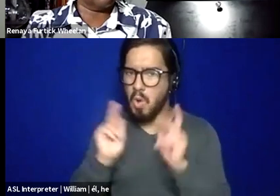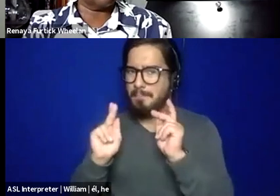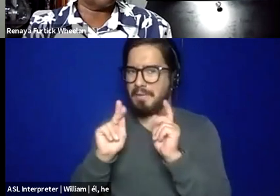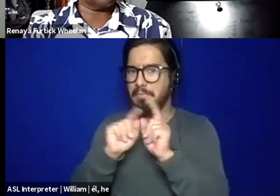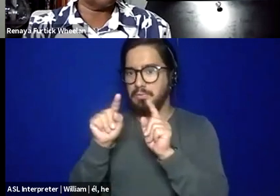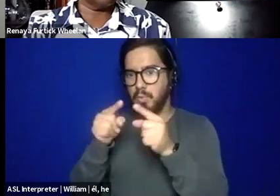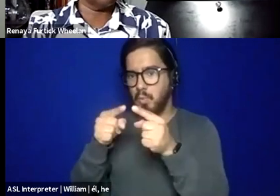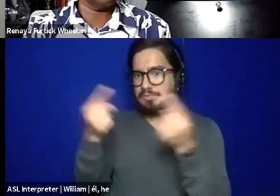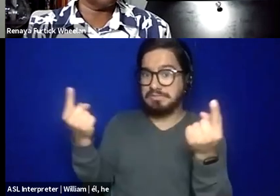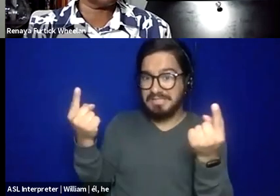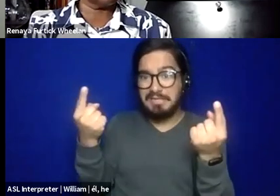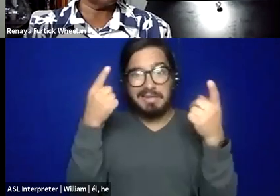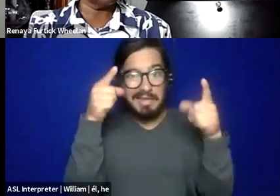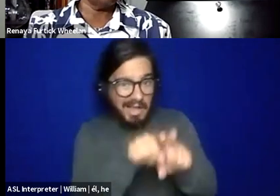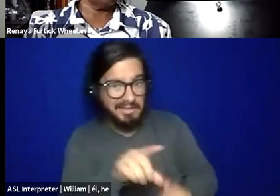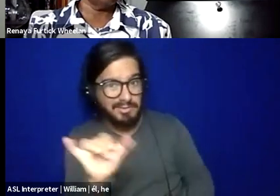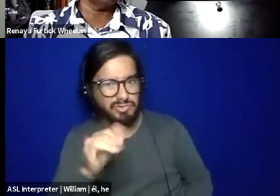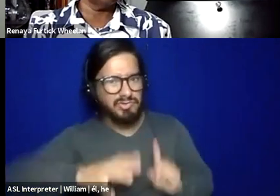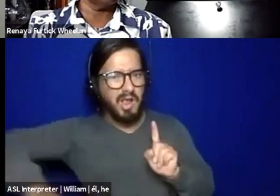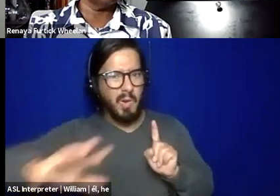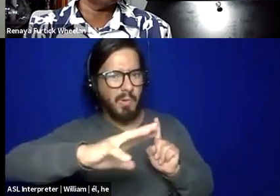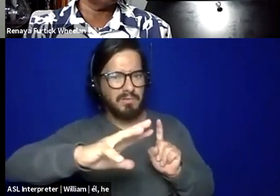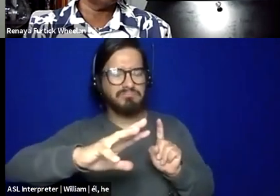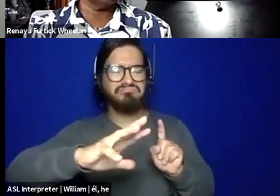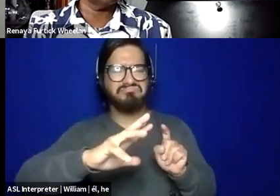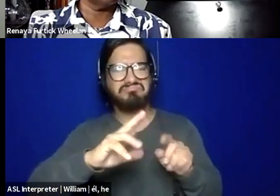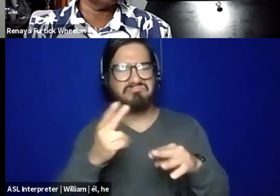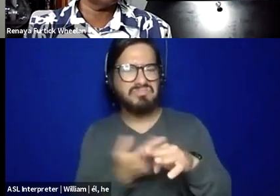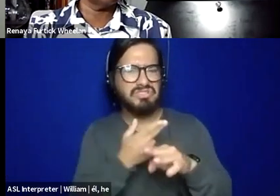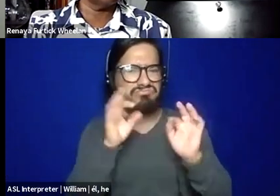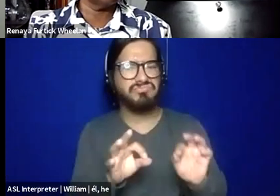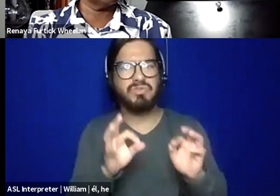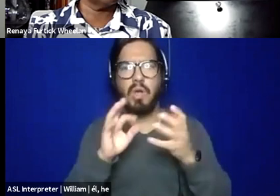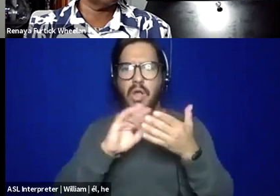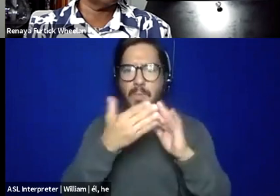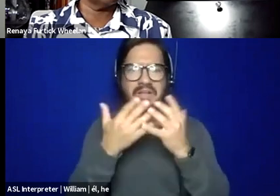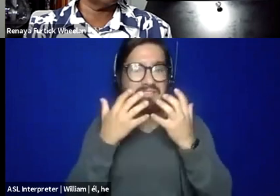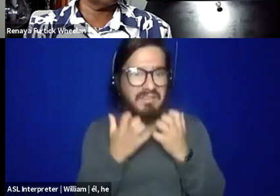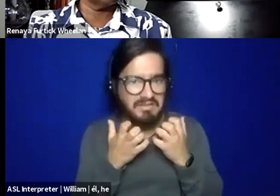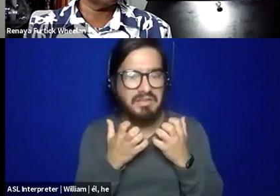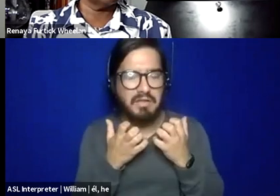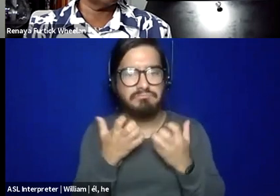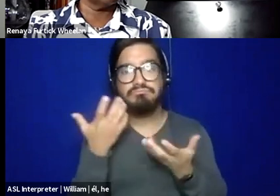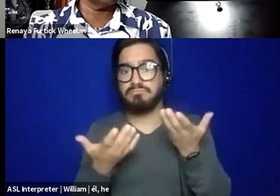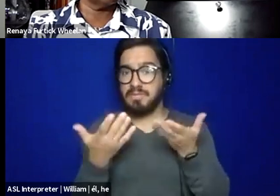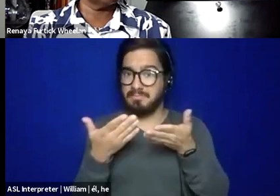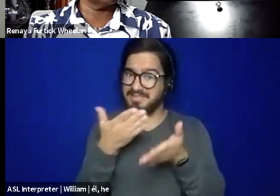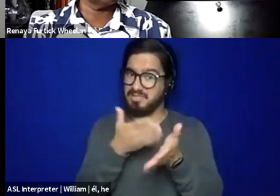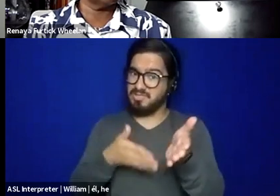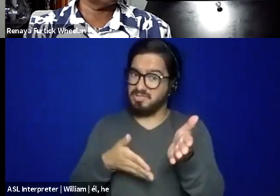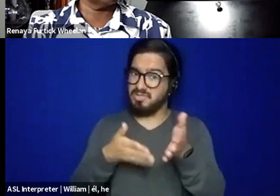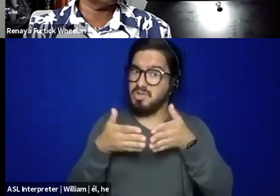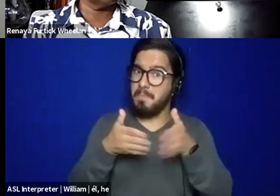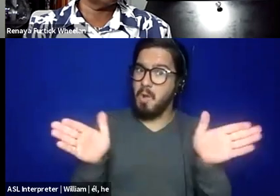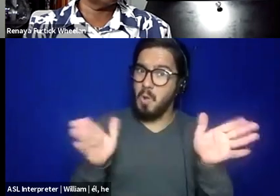to challenge you and get you to think of other things, but it's useful to have a community of care around you. There's definitely other public defender, social workers that I have not in community